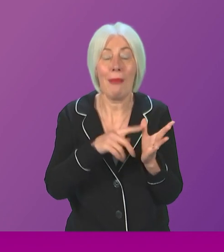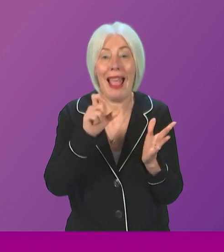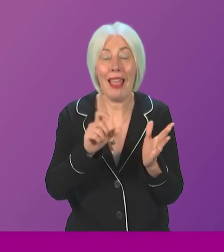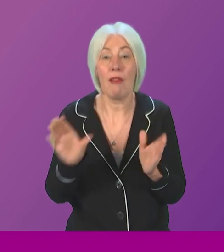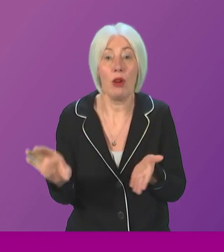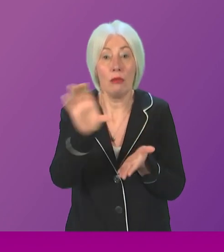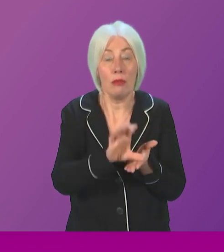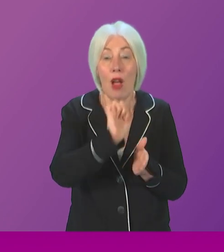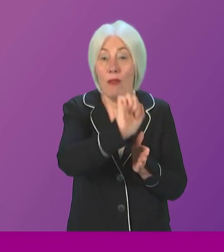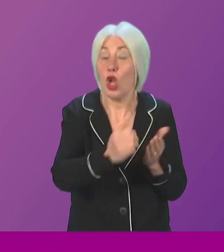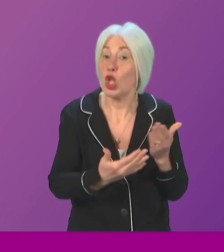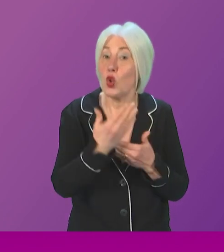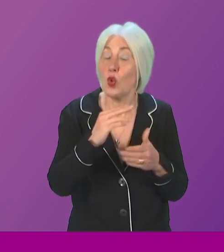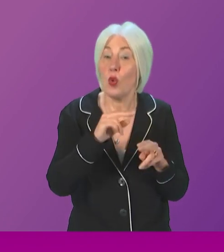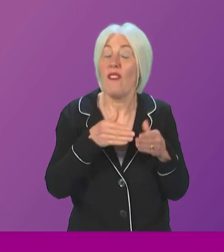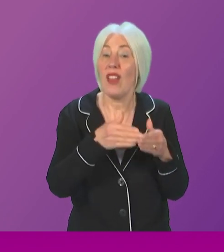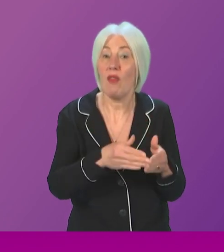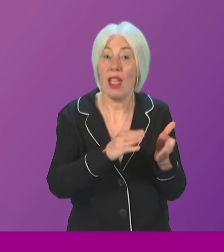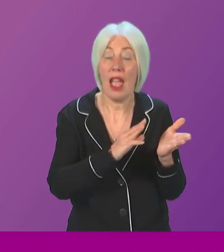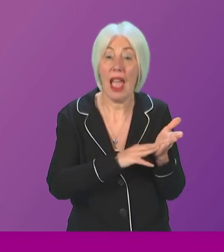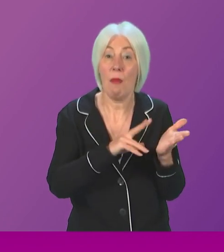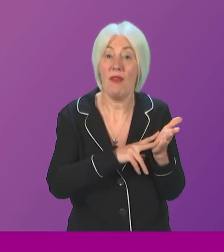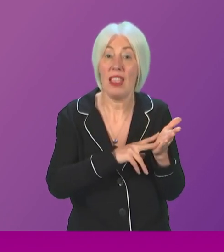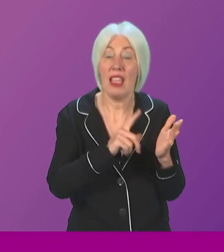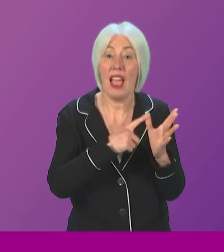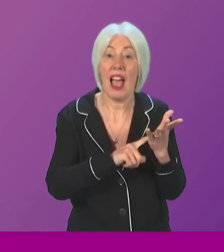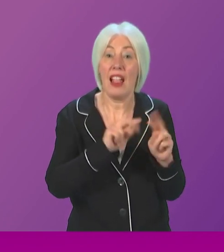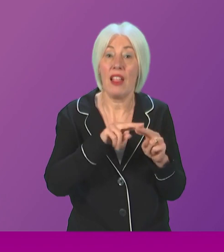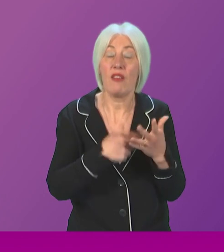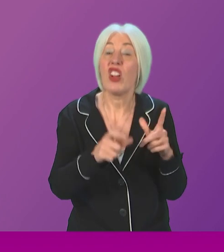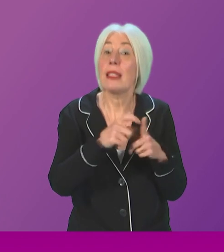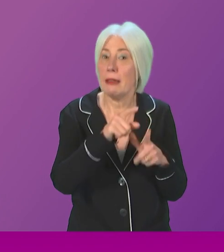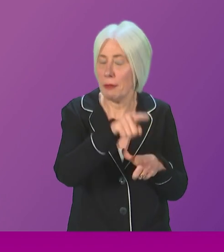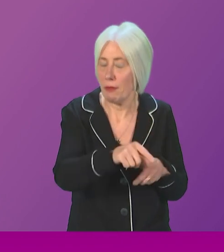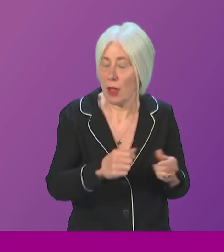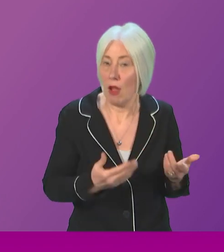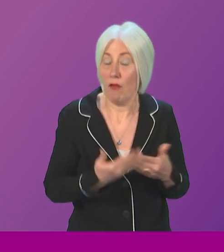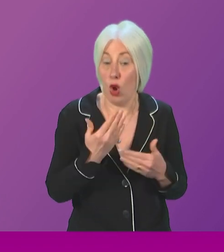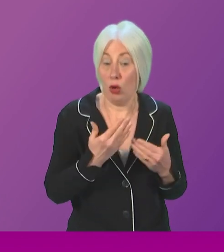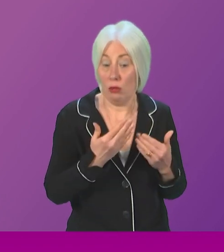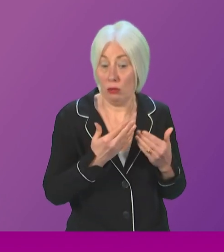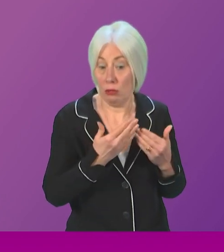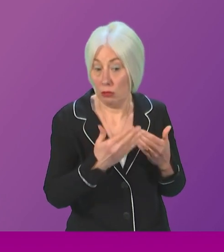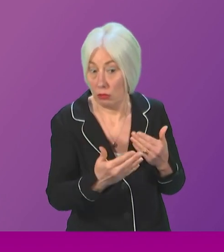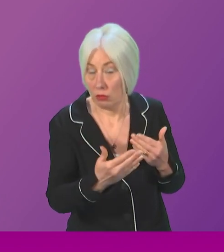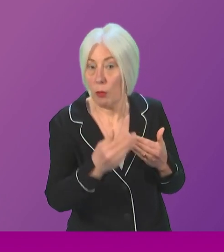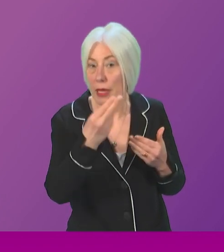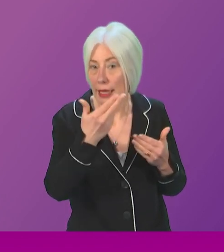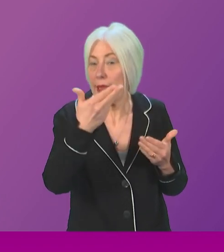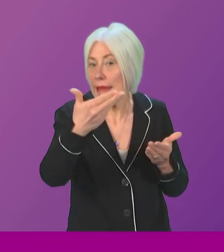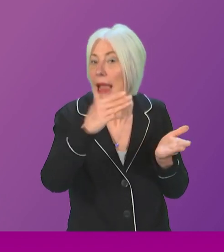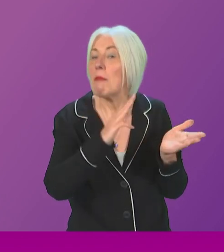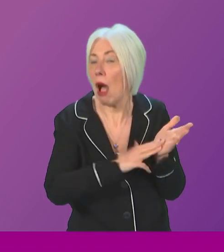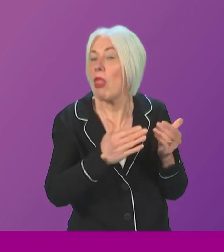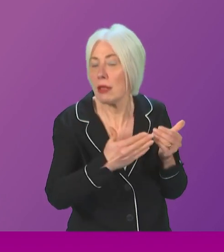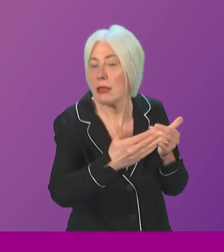to provide additional resilience, not just for the next few weeks, but for the next nine months. So this